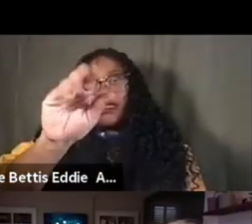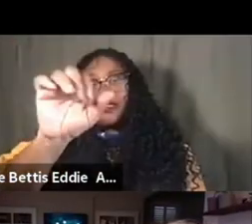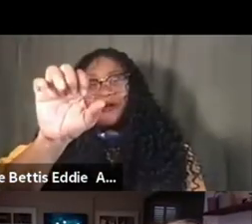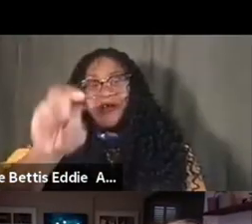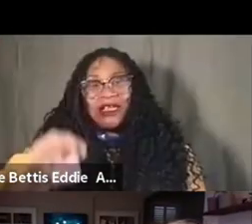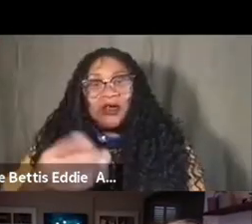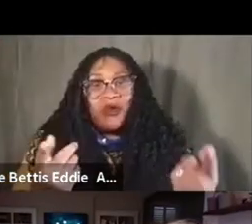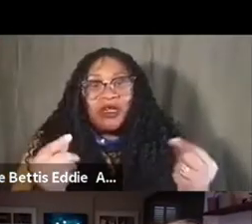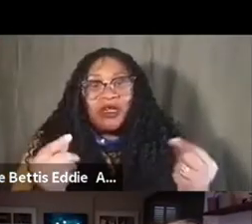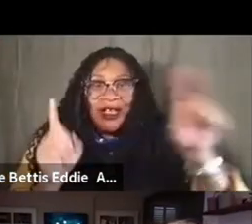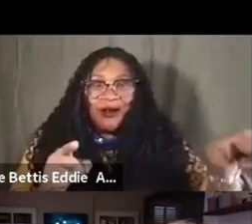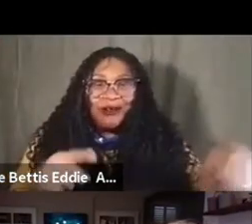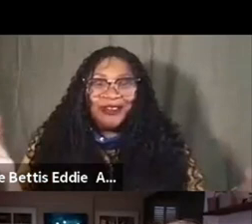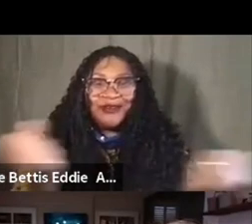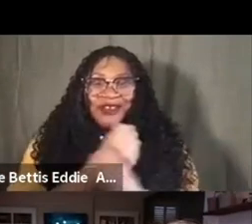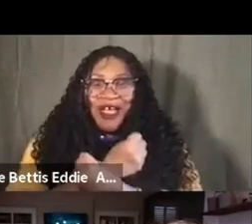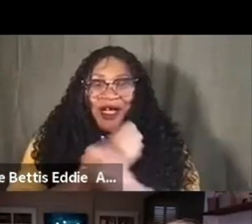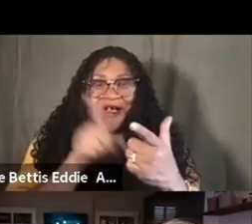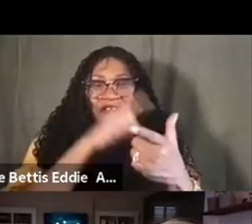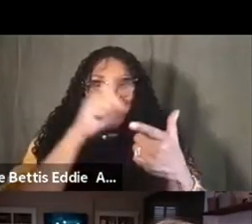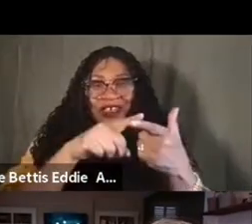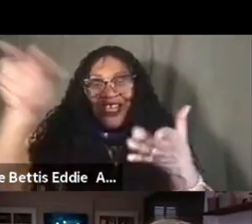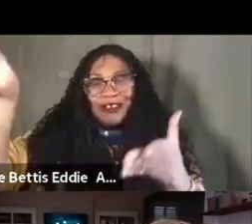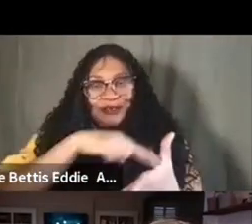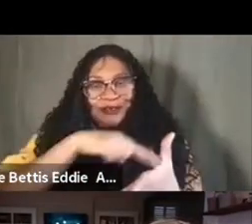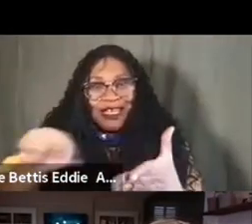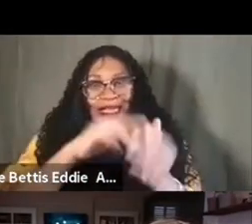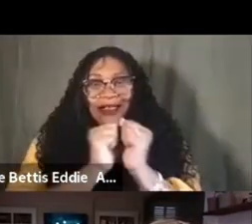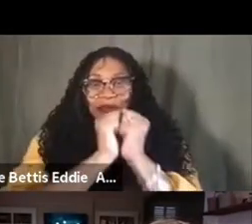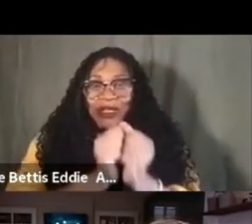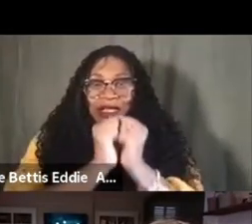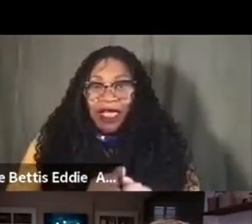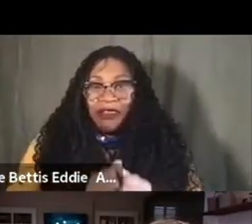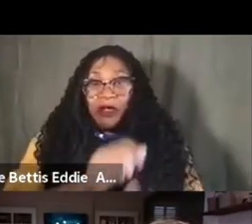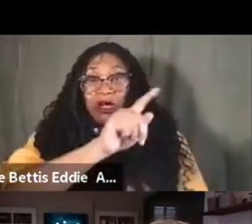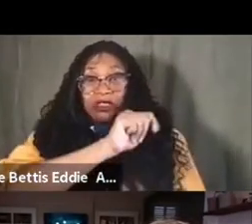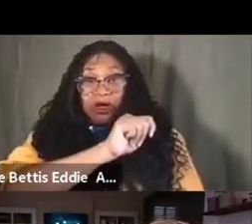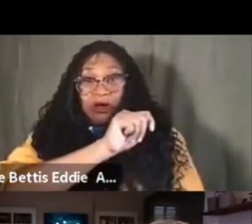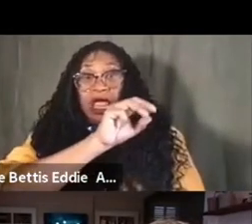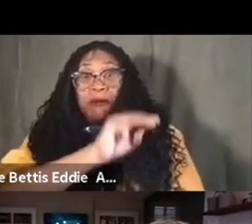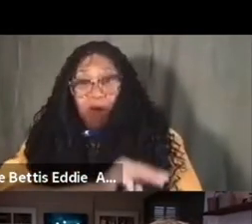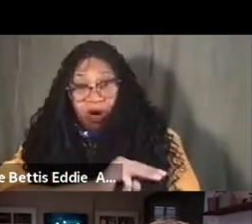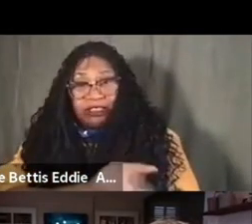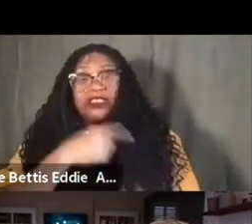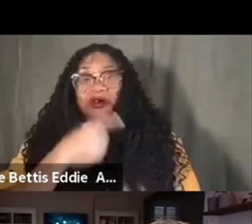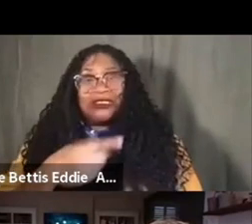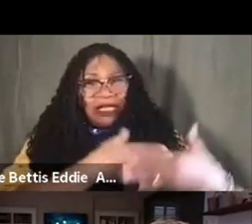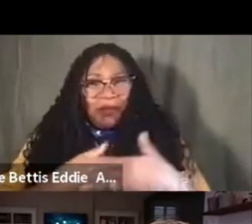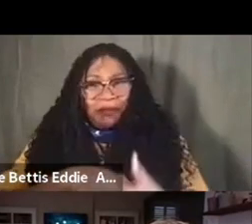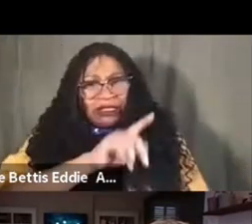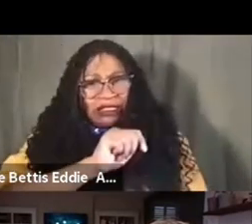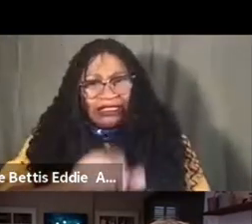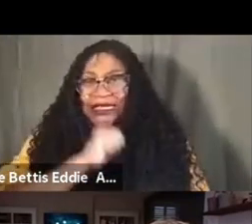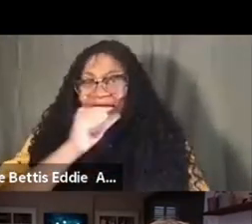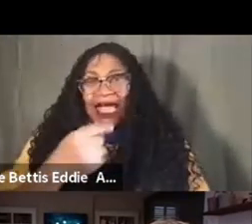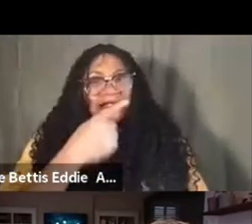dance, to be together, and, um, you know, Morrison basically says that Baby Suggs, you know, did not tell the people in the